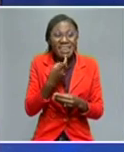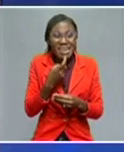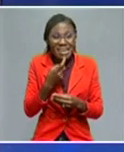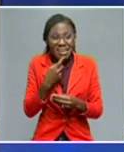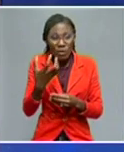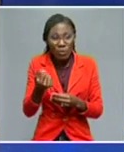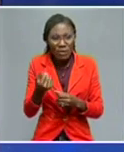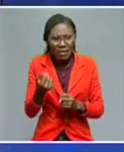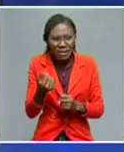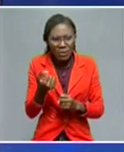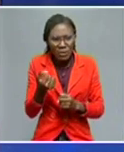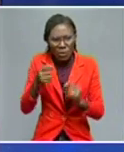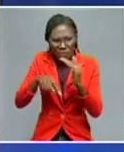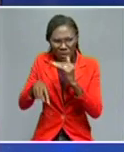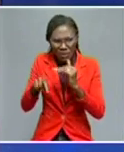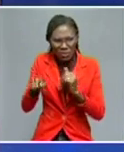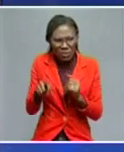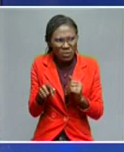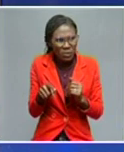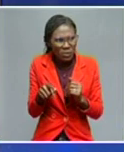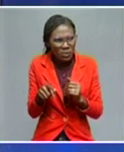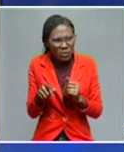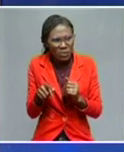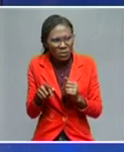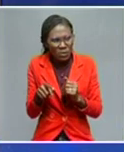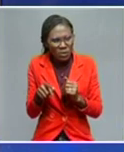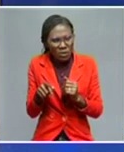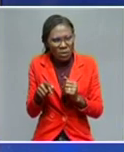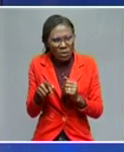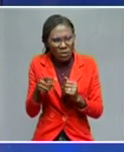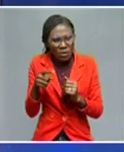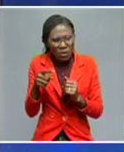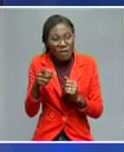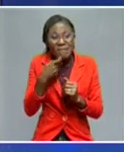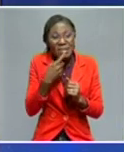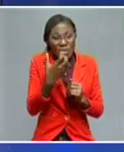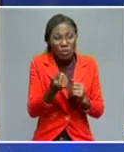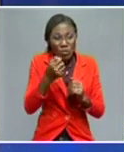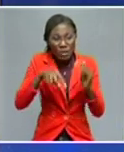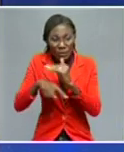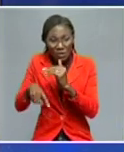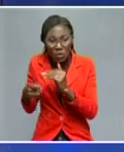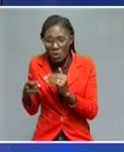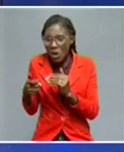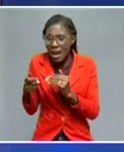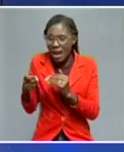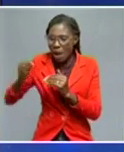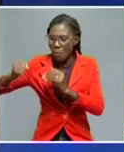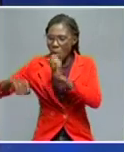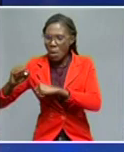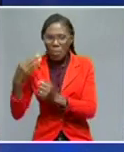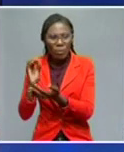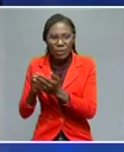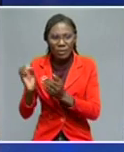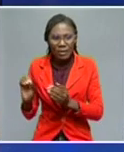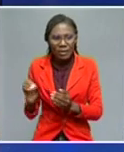That you have a neighbor with whom you do not agree ideologically, but you have